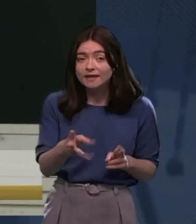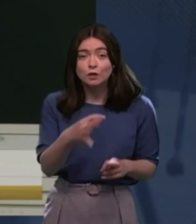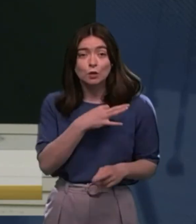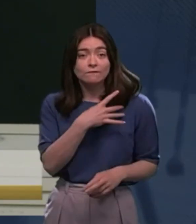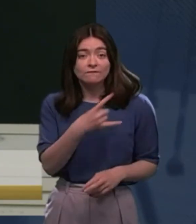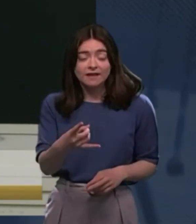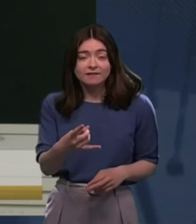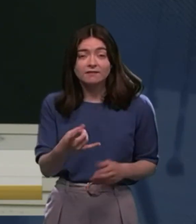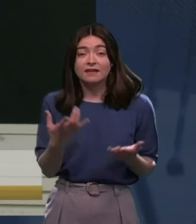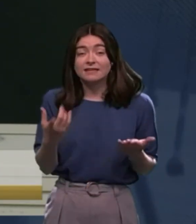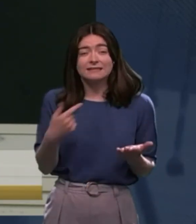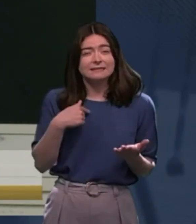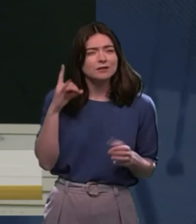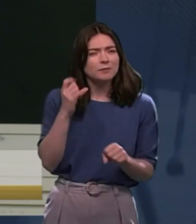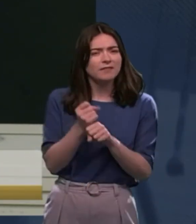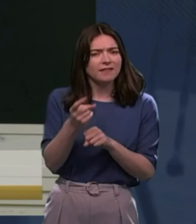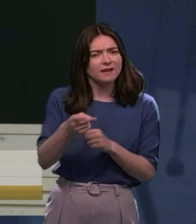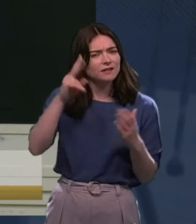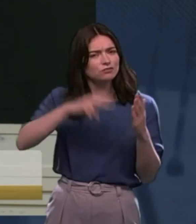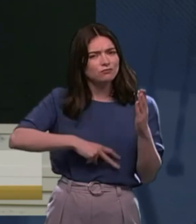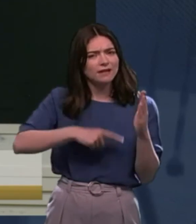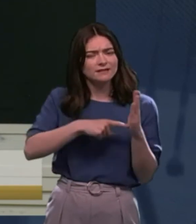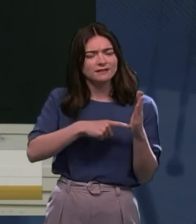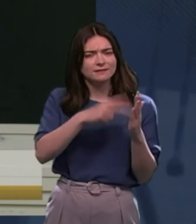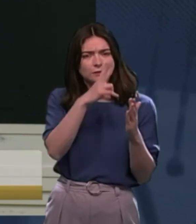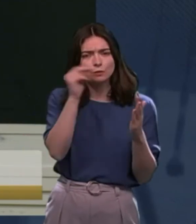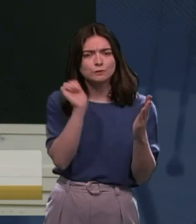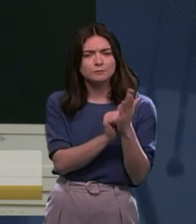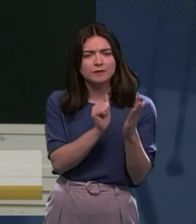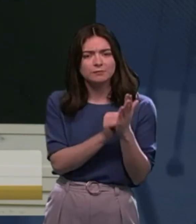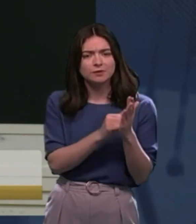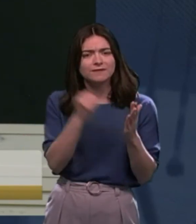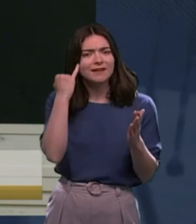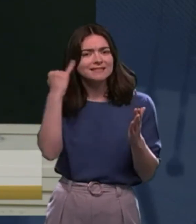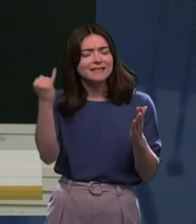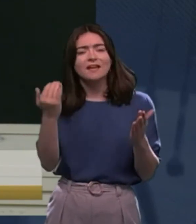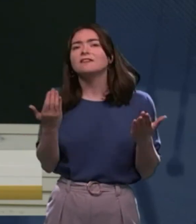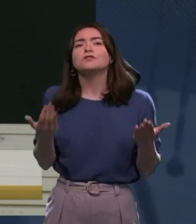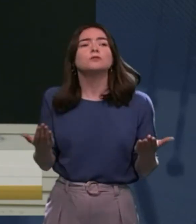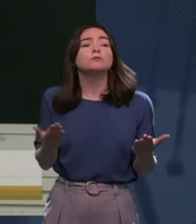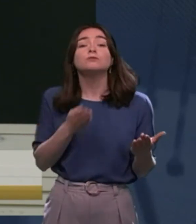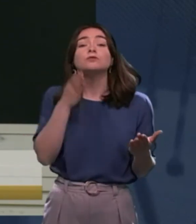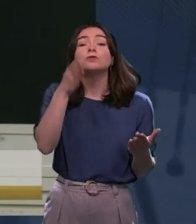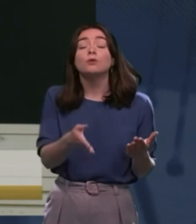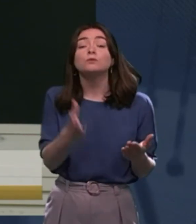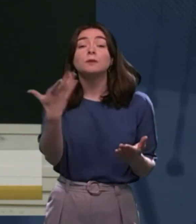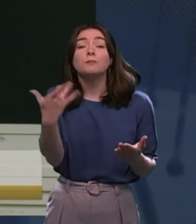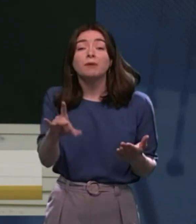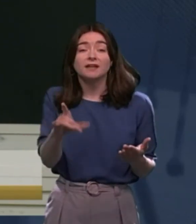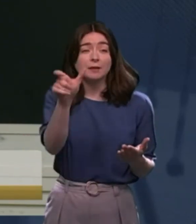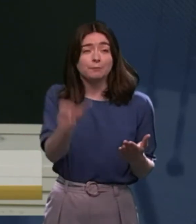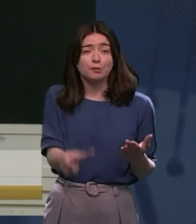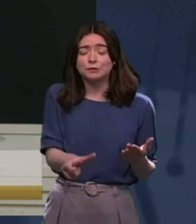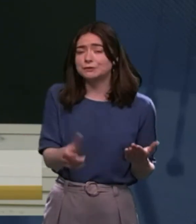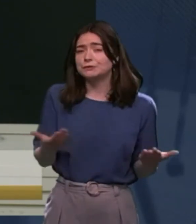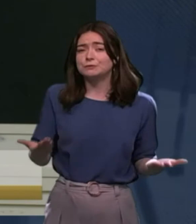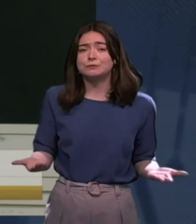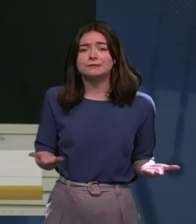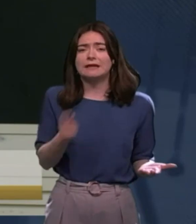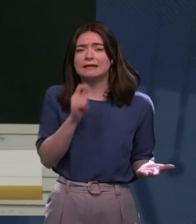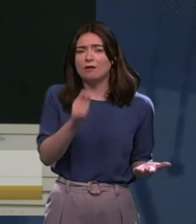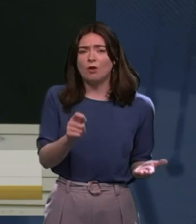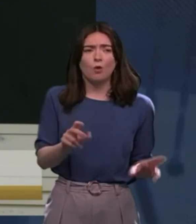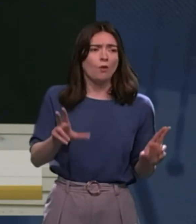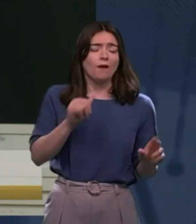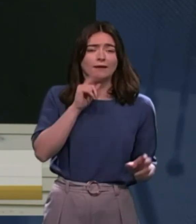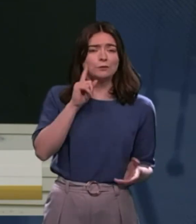hear that, and I actually read it in the paper, and it just, the idea that someone would go to a bank, and a bank person would somehow say, sorry, I don't